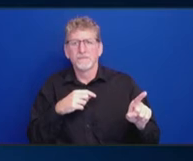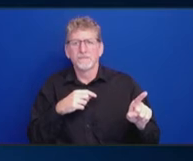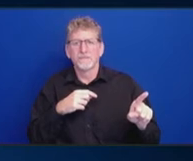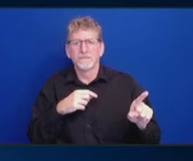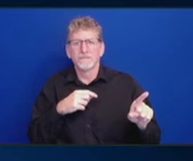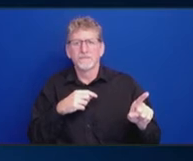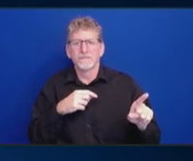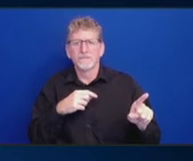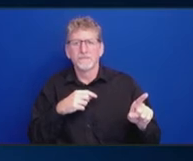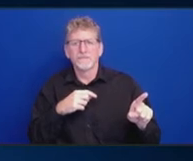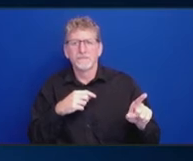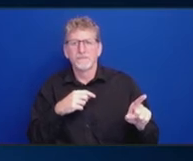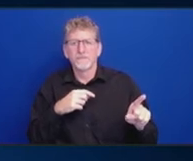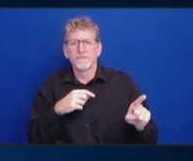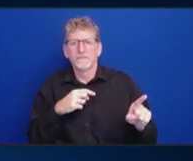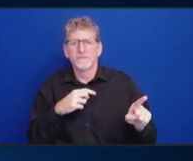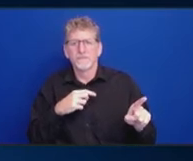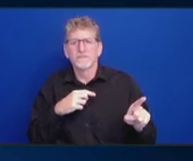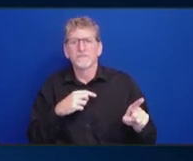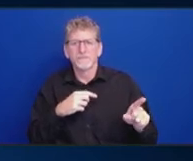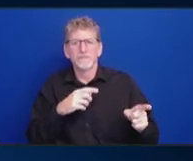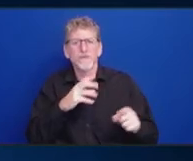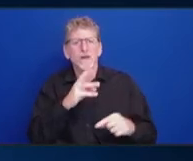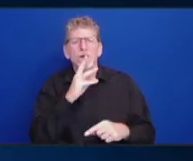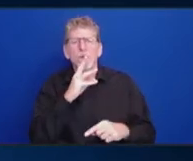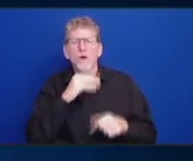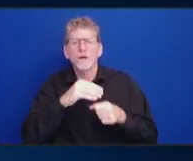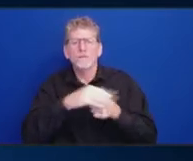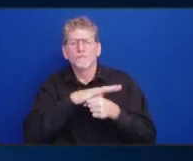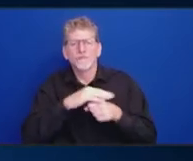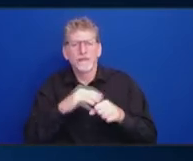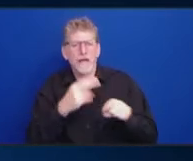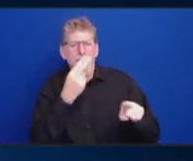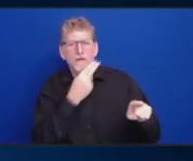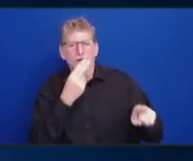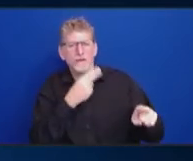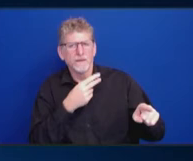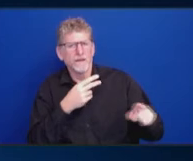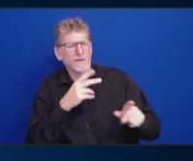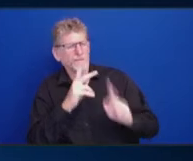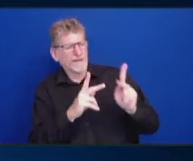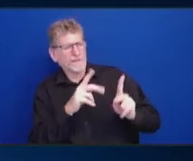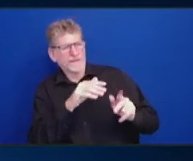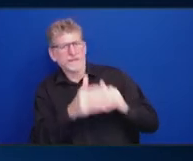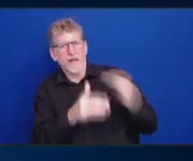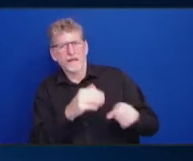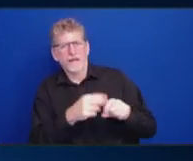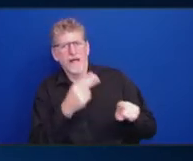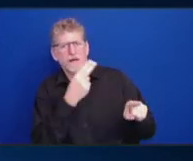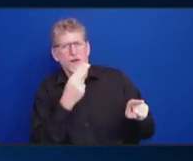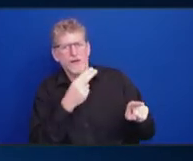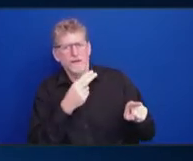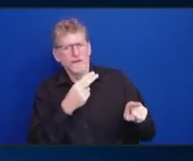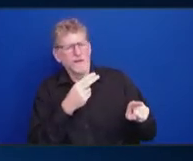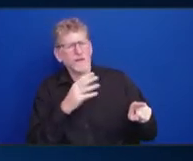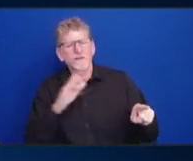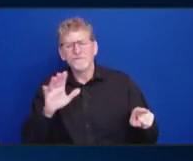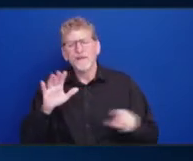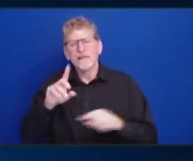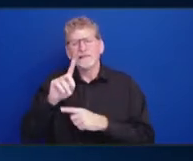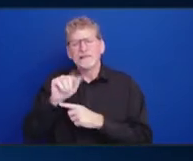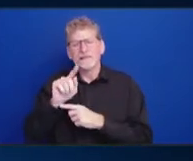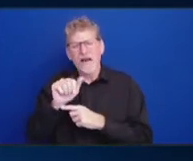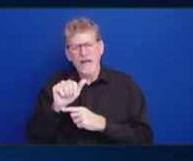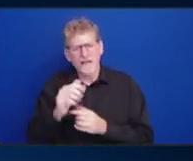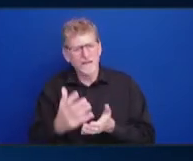Gathering data is good. We don't even know if a phase one environmental impact report has been done.